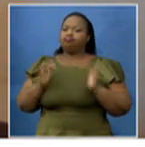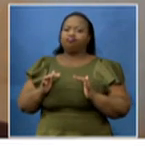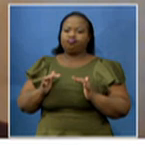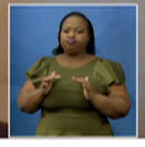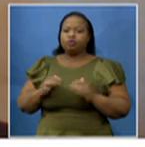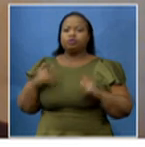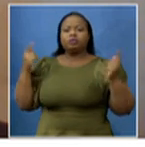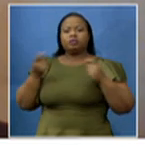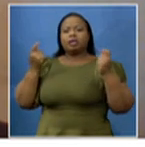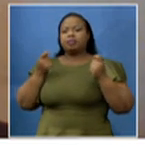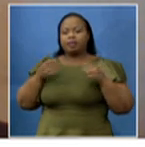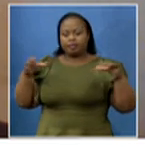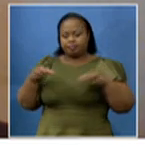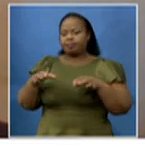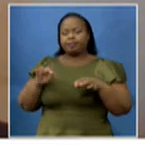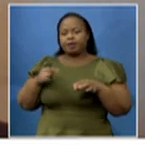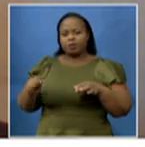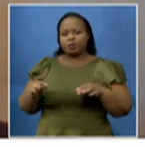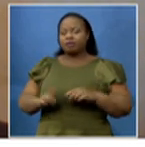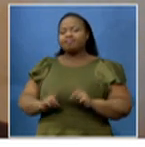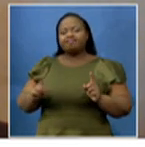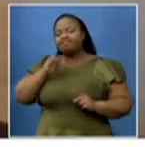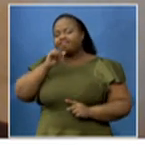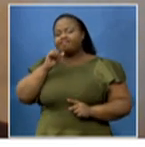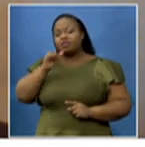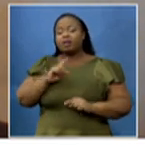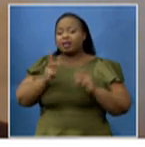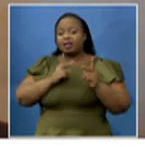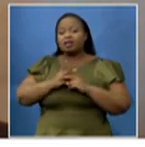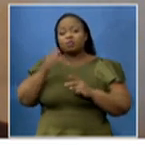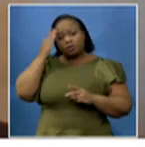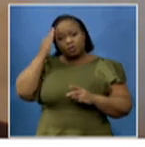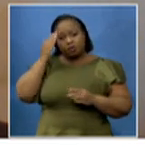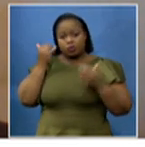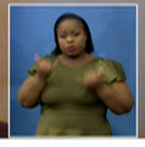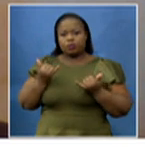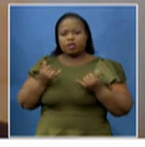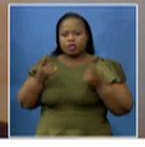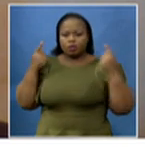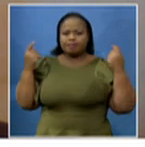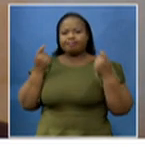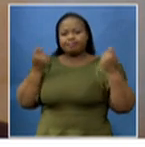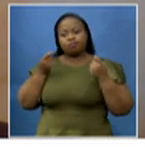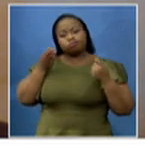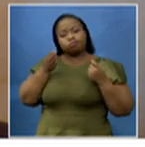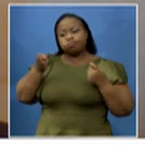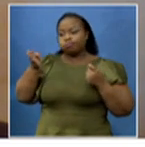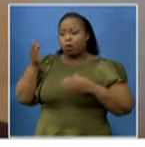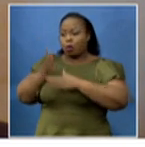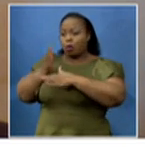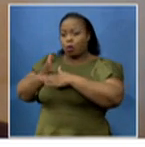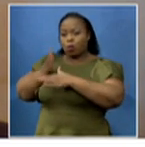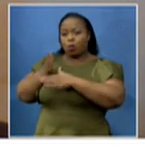celebrate together. But we must also know that nurses are celebrating today hard-on duty as foot soldiers